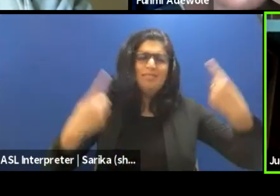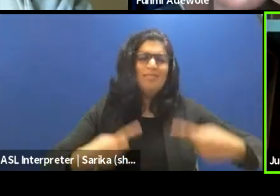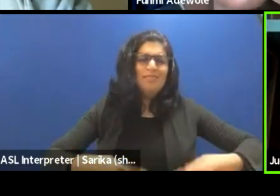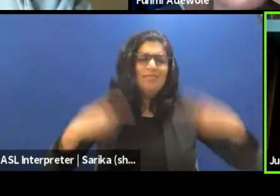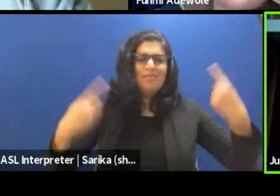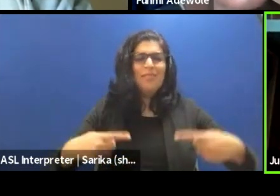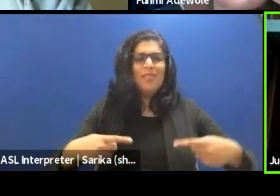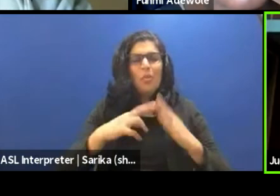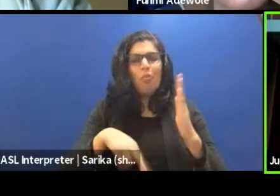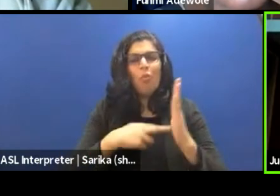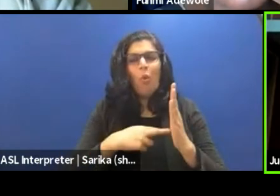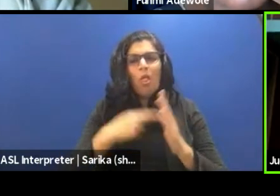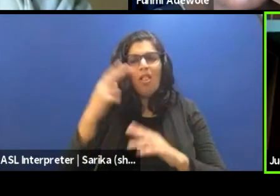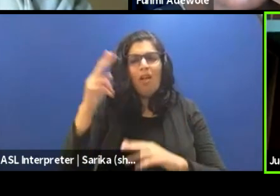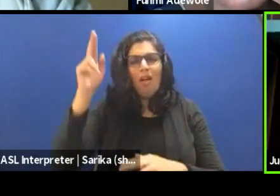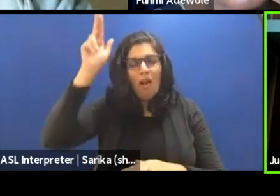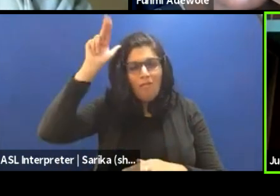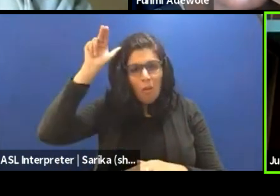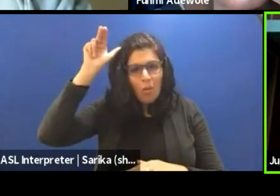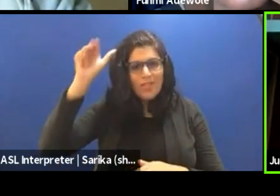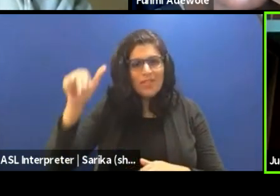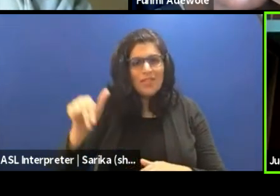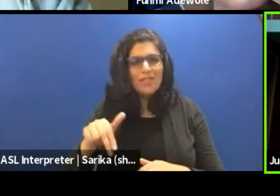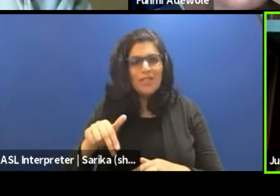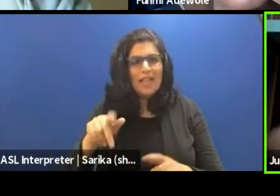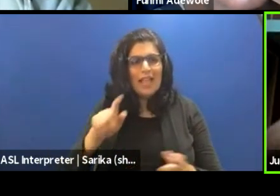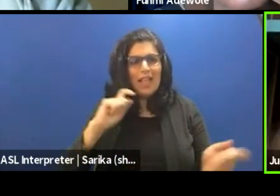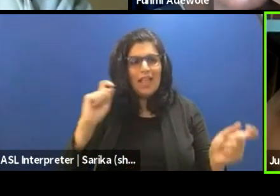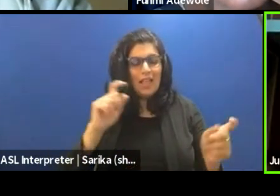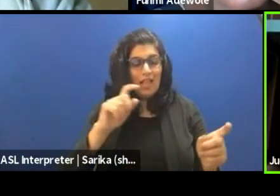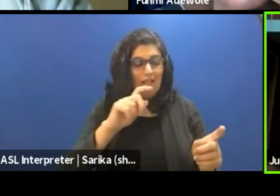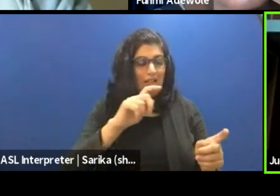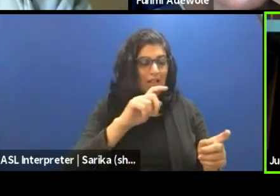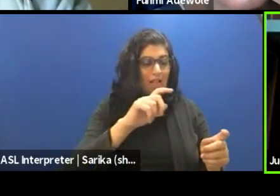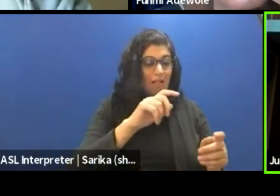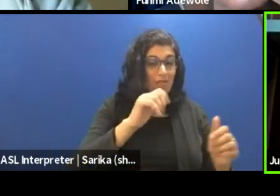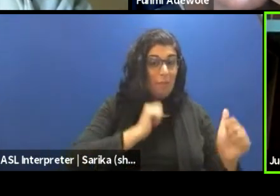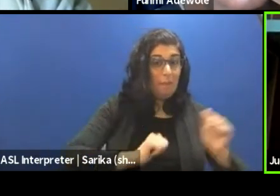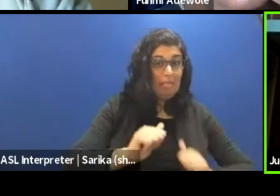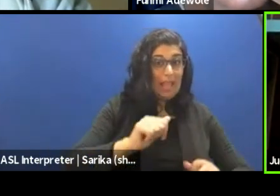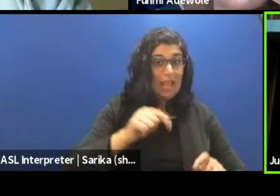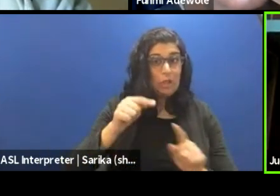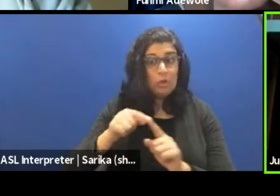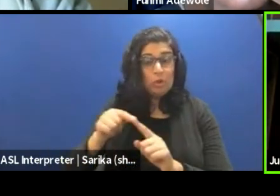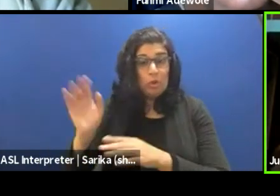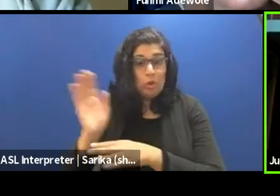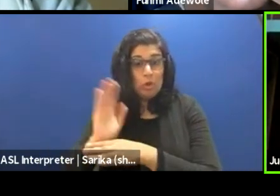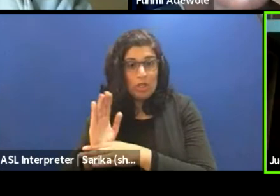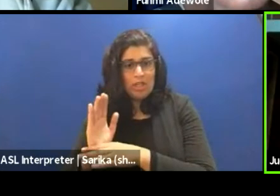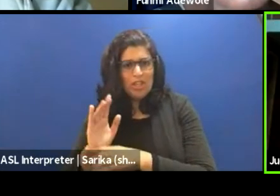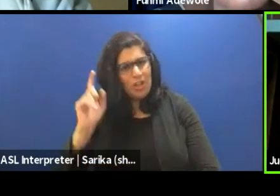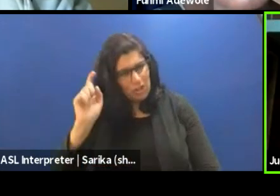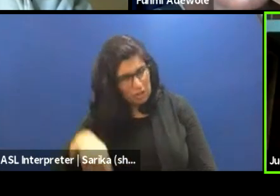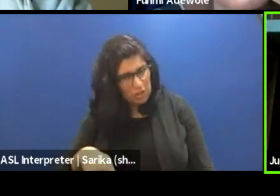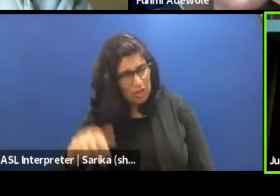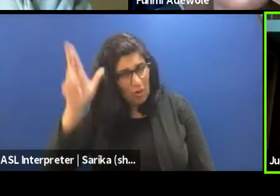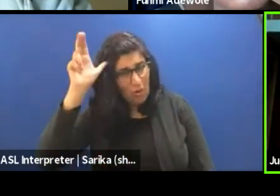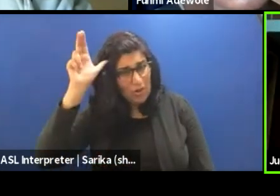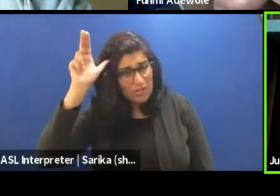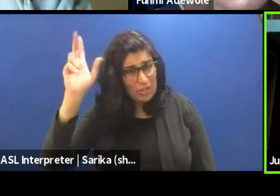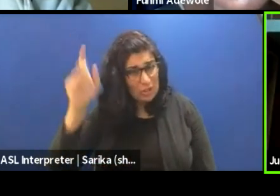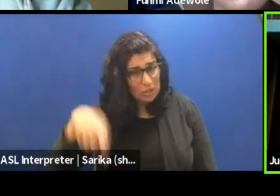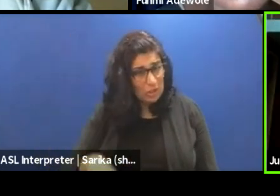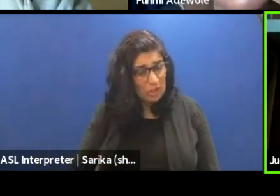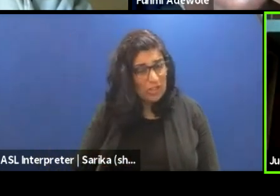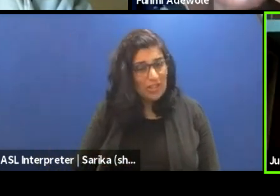horses in the adaptation of play to screen, that should there be horses? And a